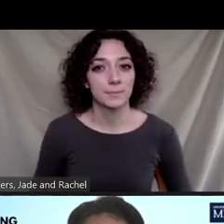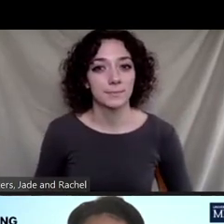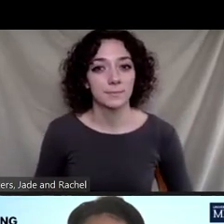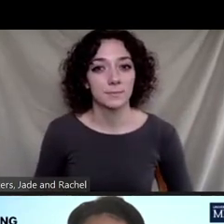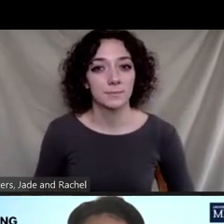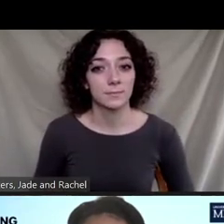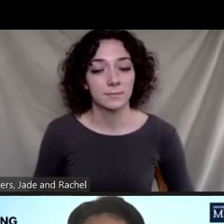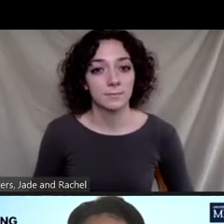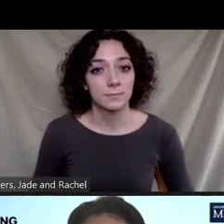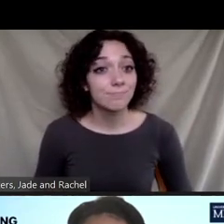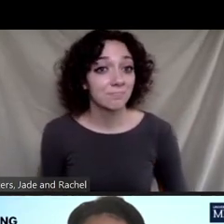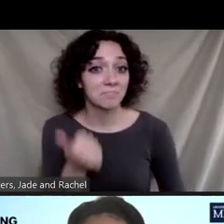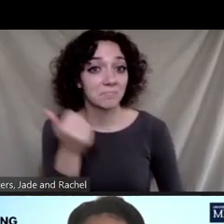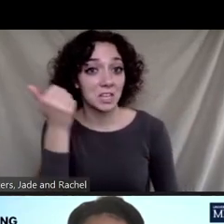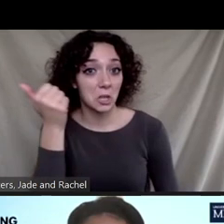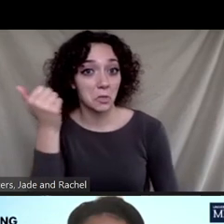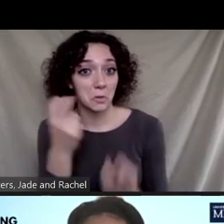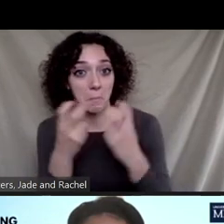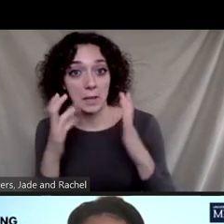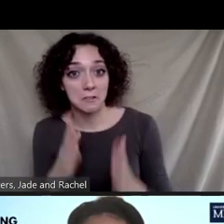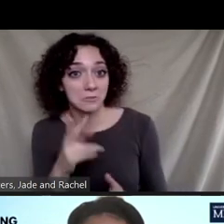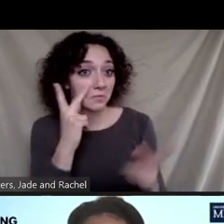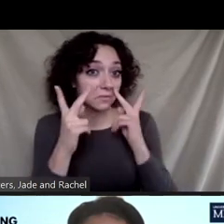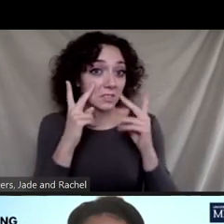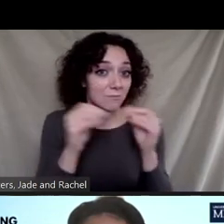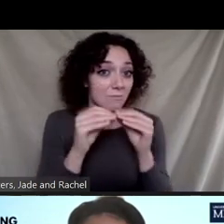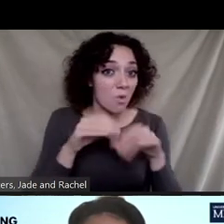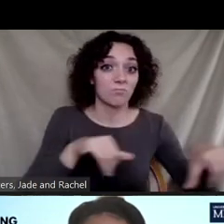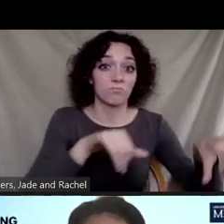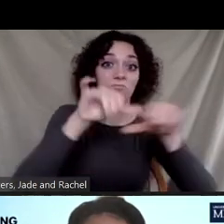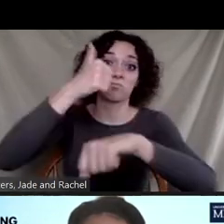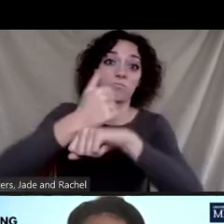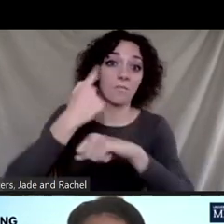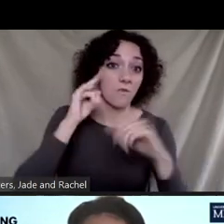Yeah. Any other panelists, have you seen a more standardization of equity?